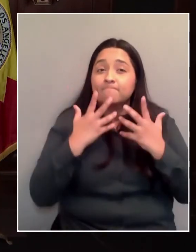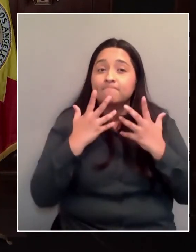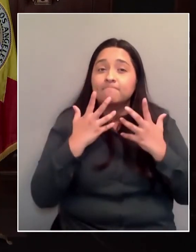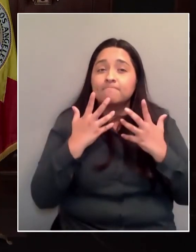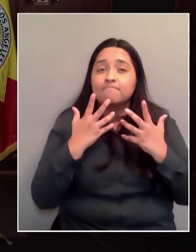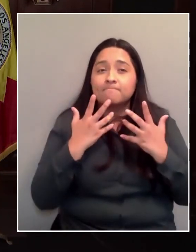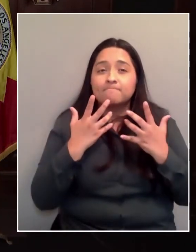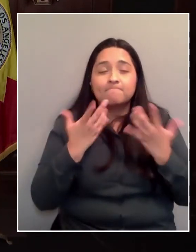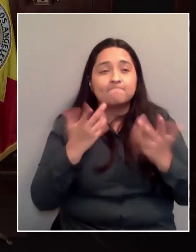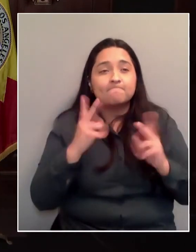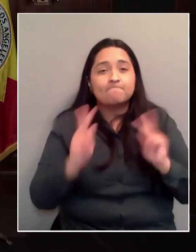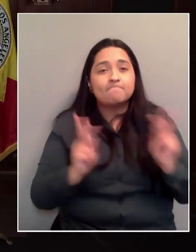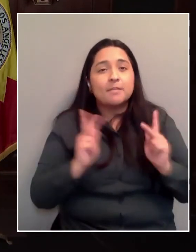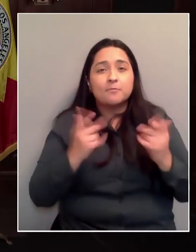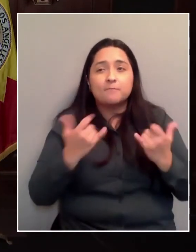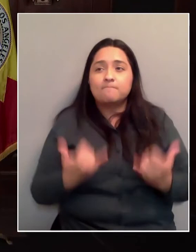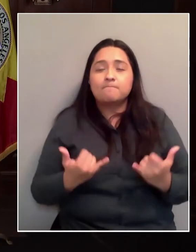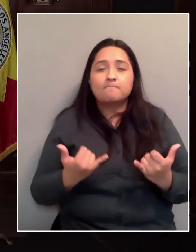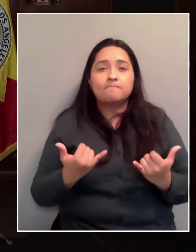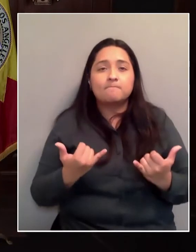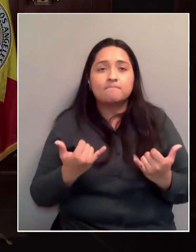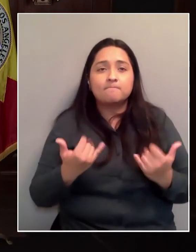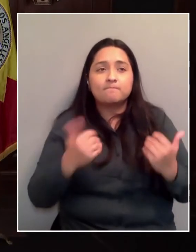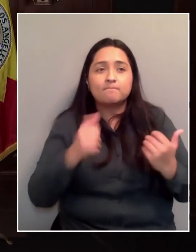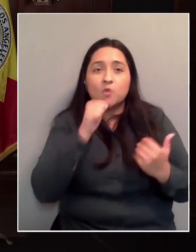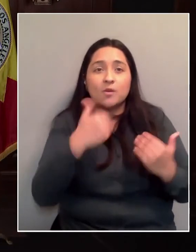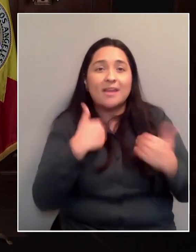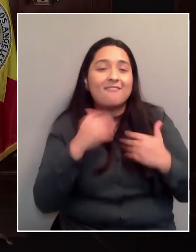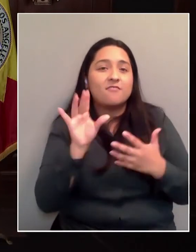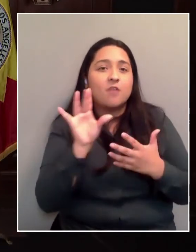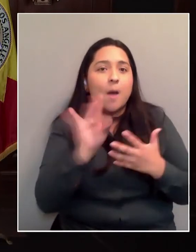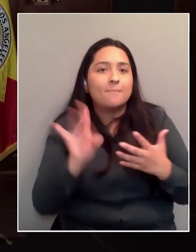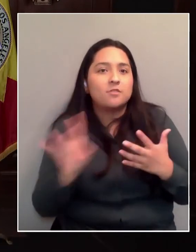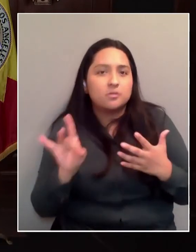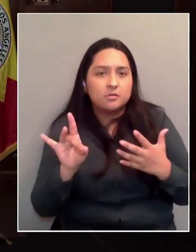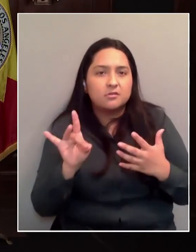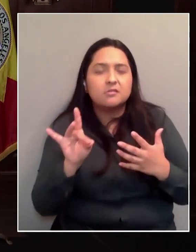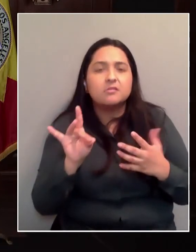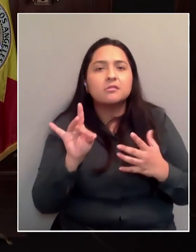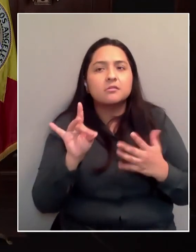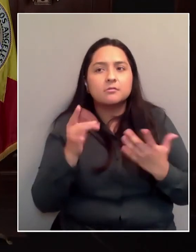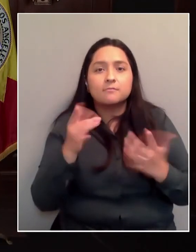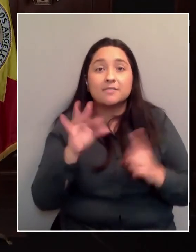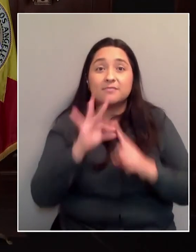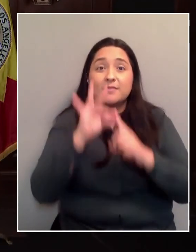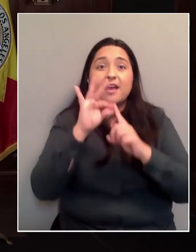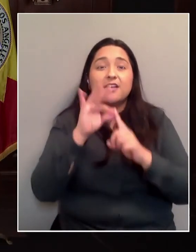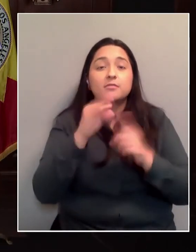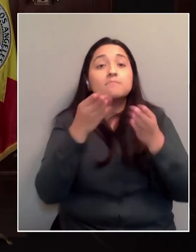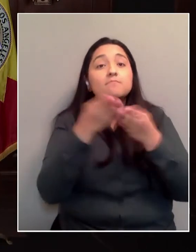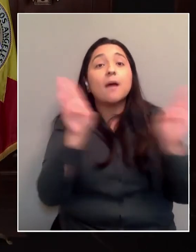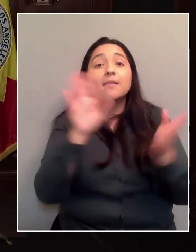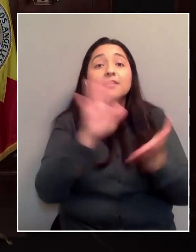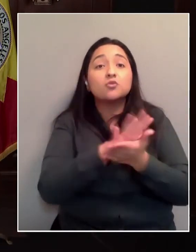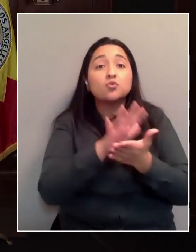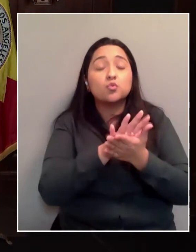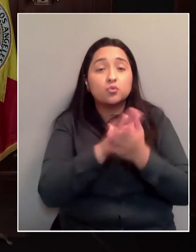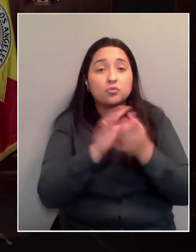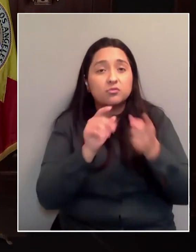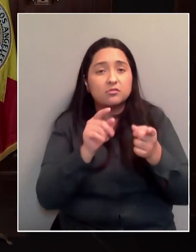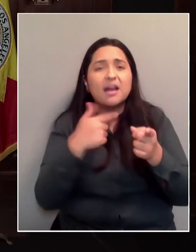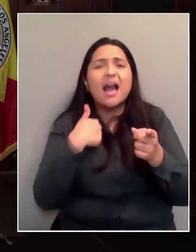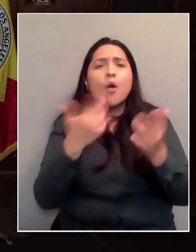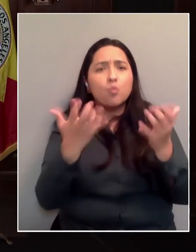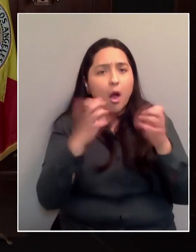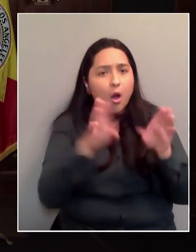especially in public And I want to see schools open schools, at the